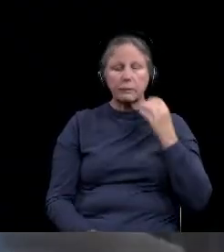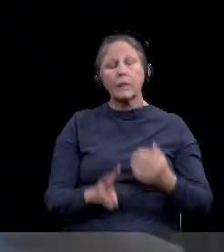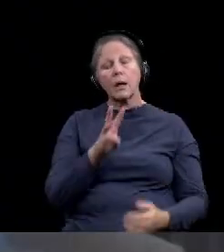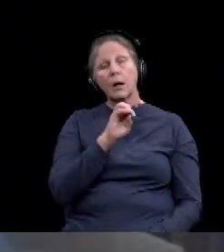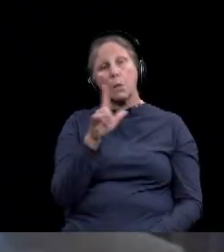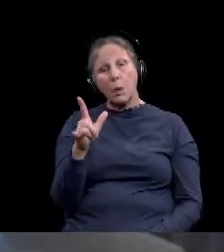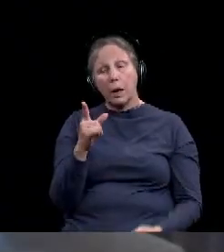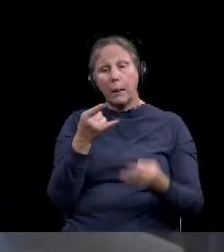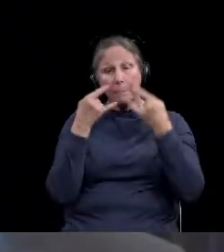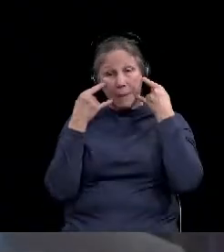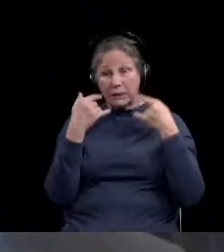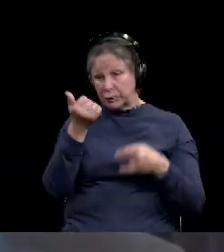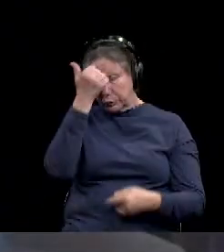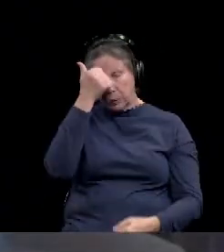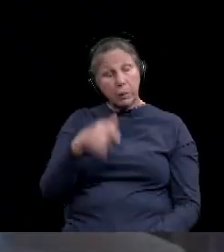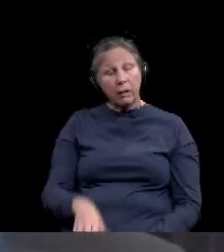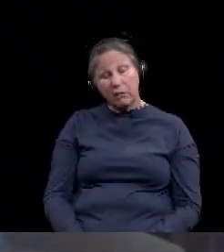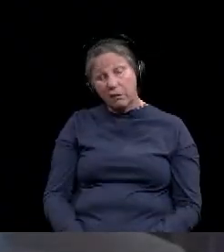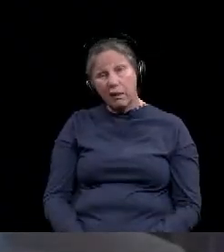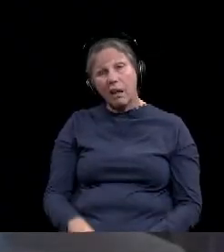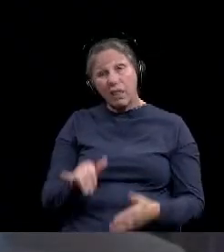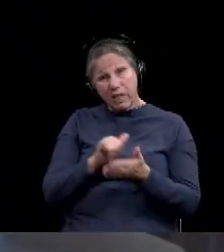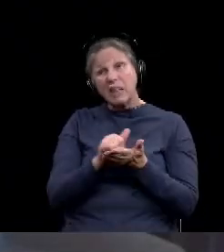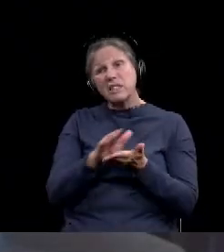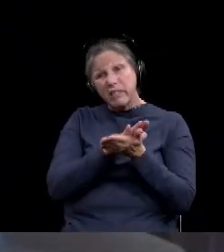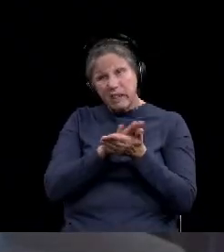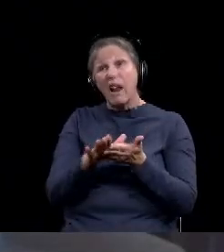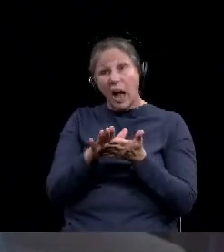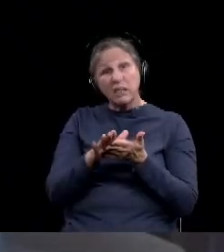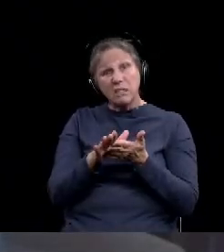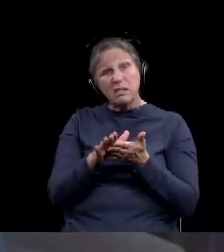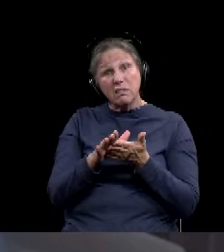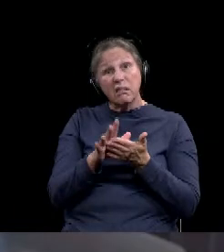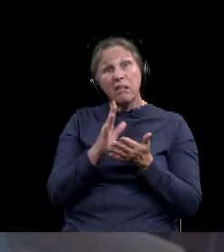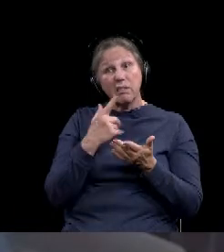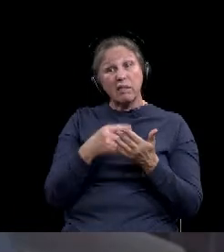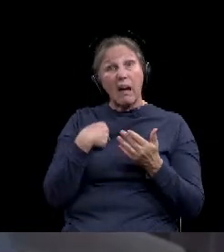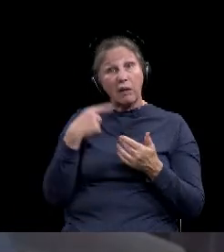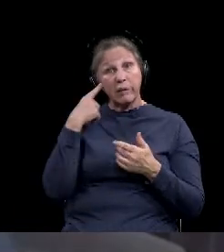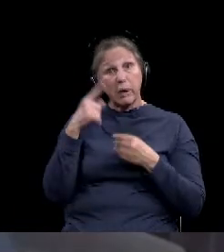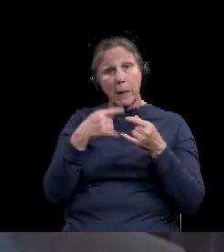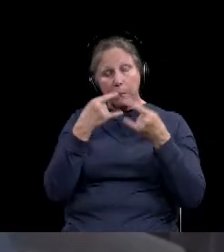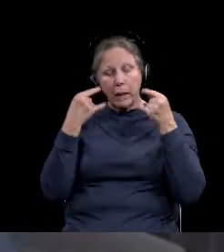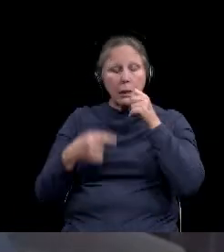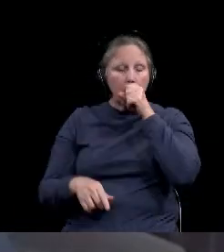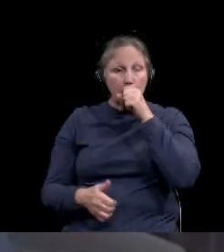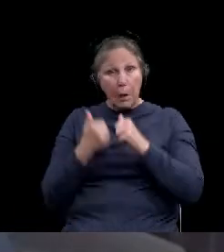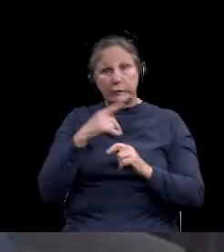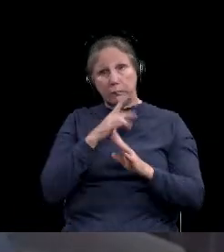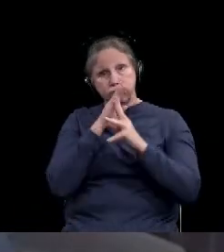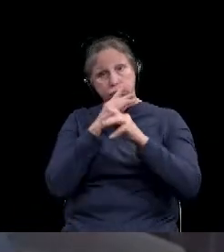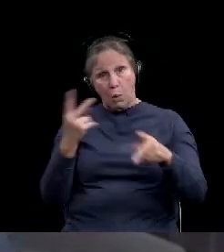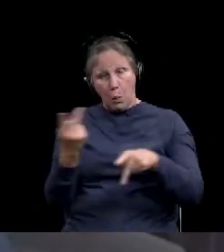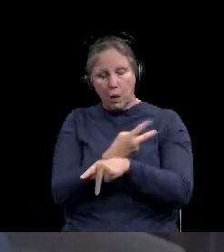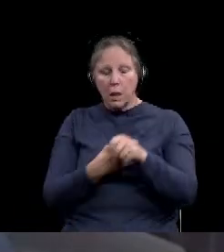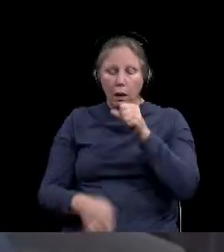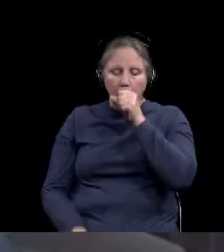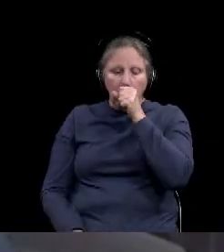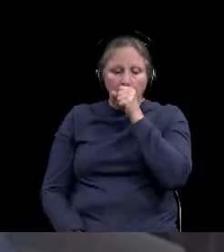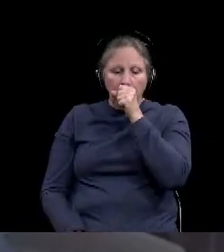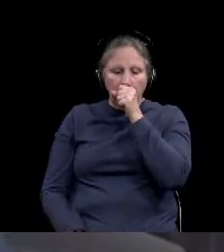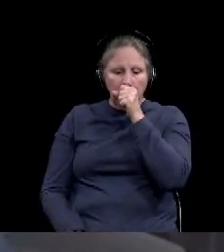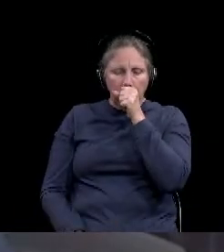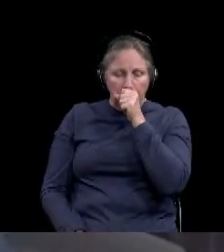mask is dumb is one of the nicer things I've heard about a mask, but, uh, no, like the, uh, the nasal